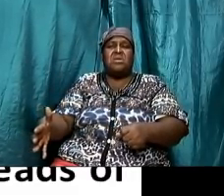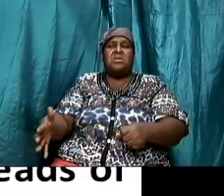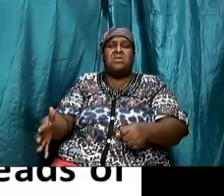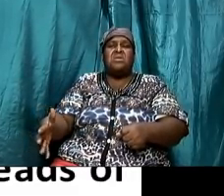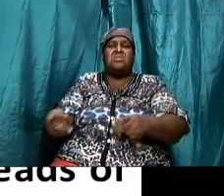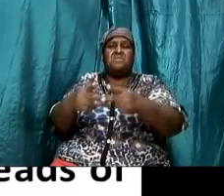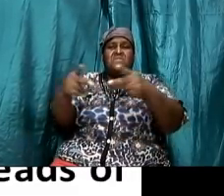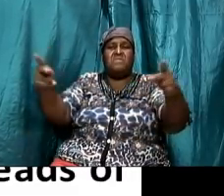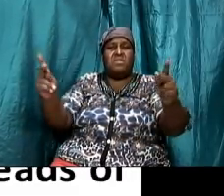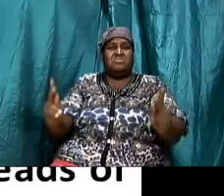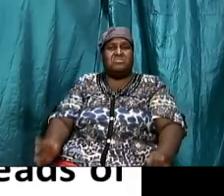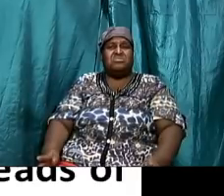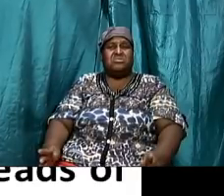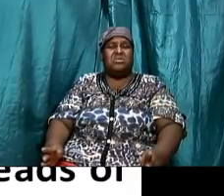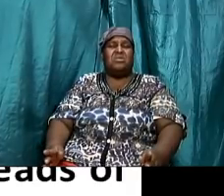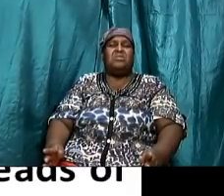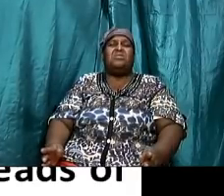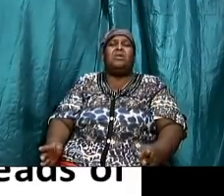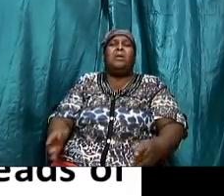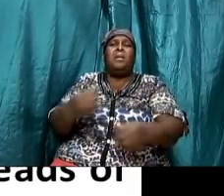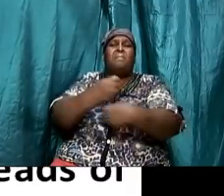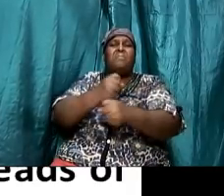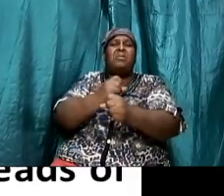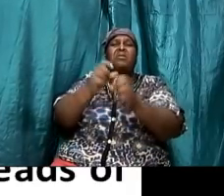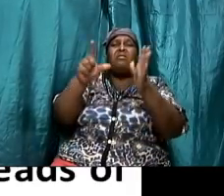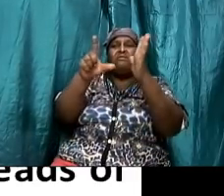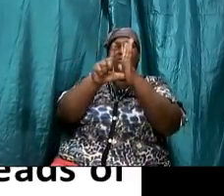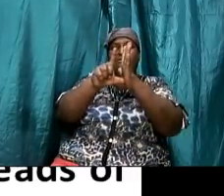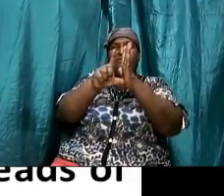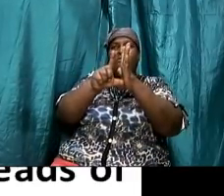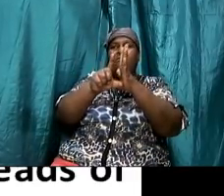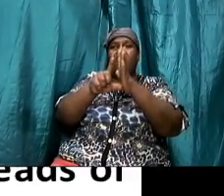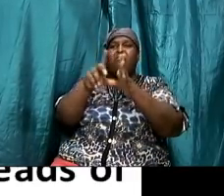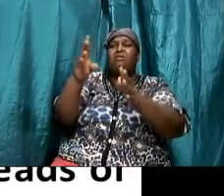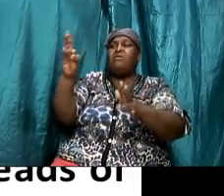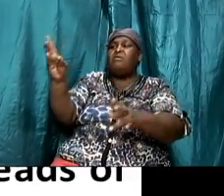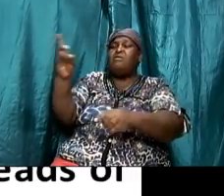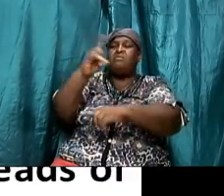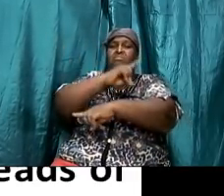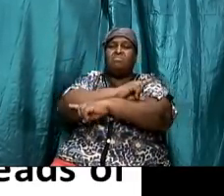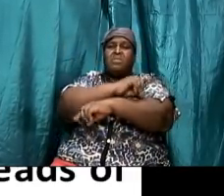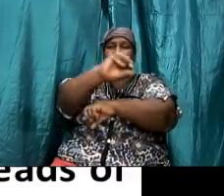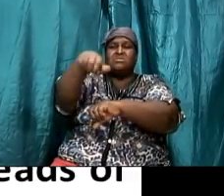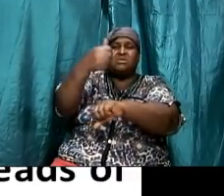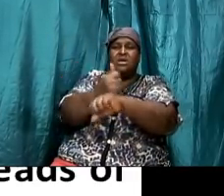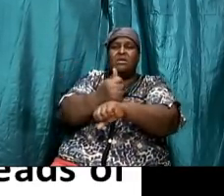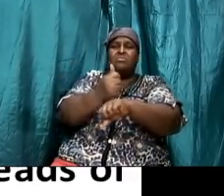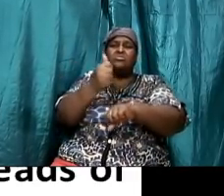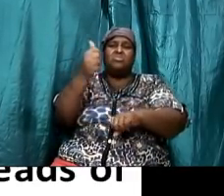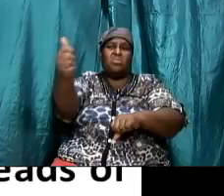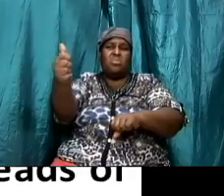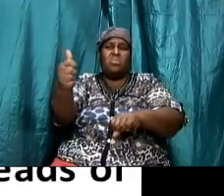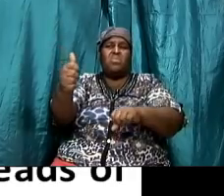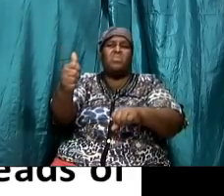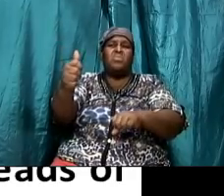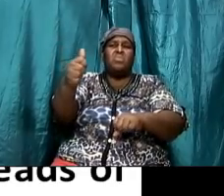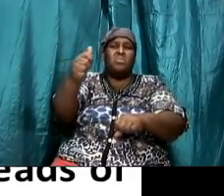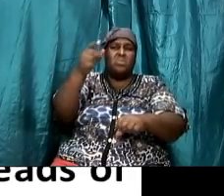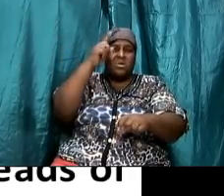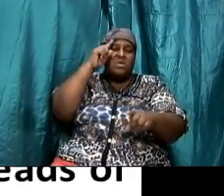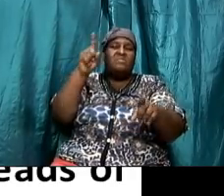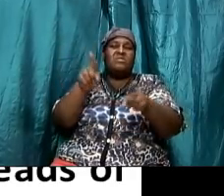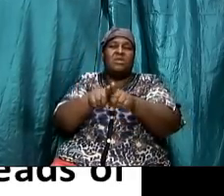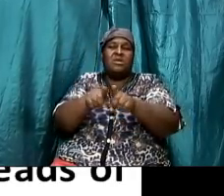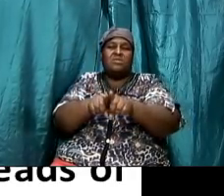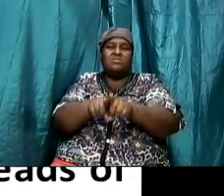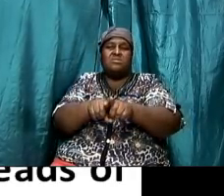the sabbath by establishing their own type of covenant the breaking of the grain of corn and to rub it in